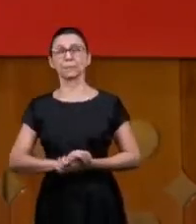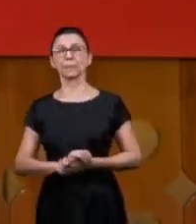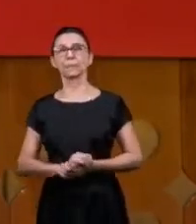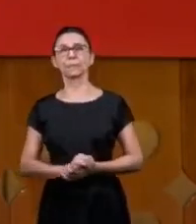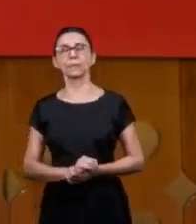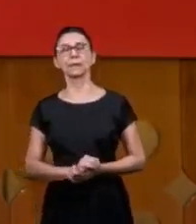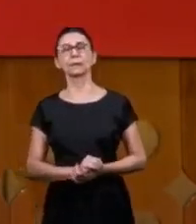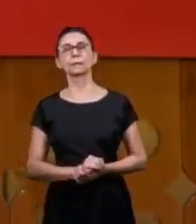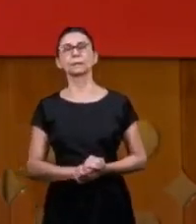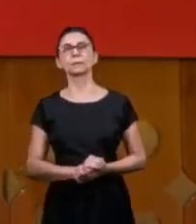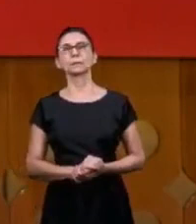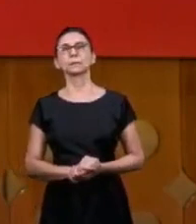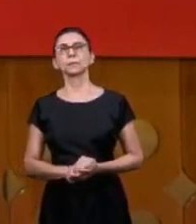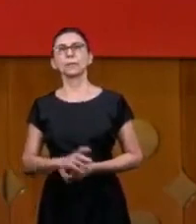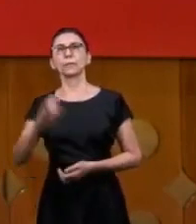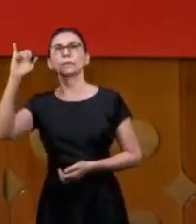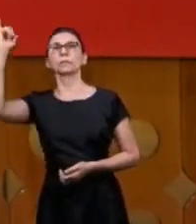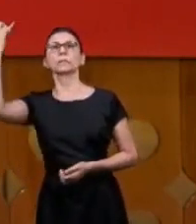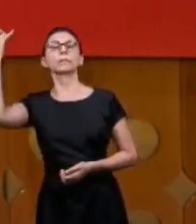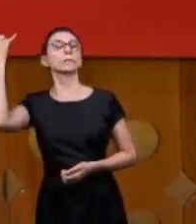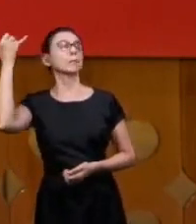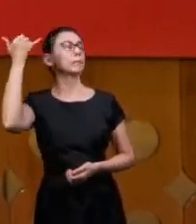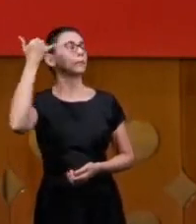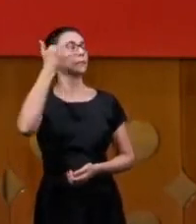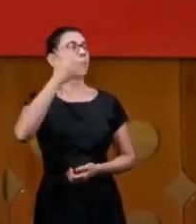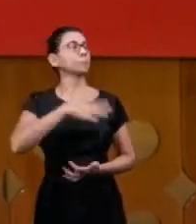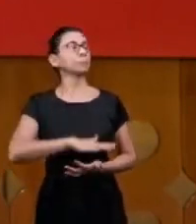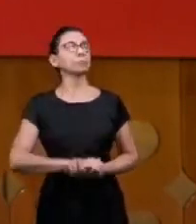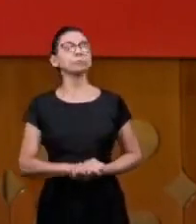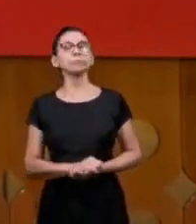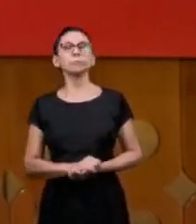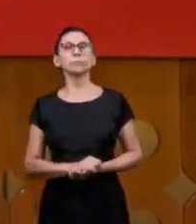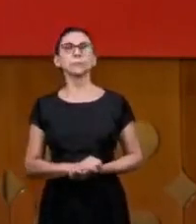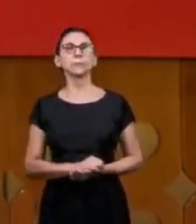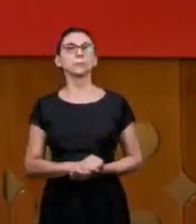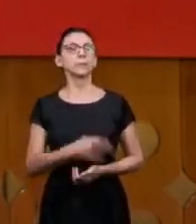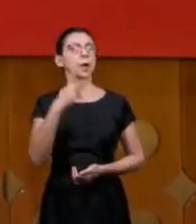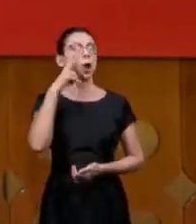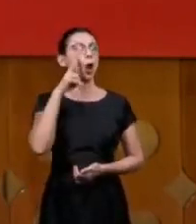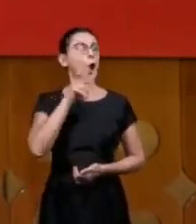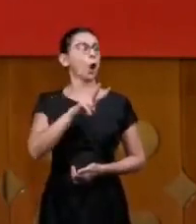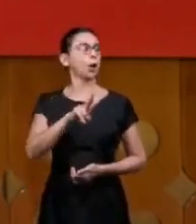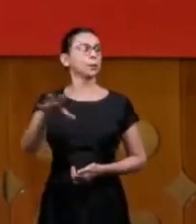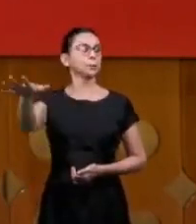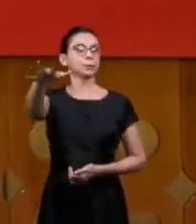the Lord said look at my flock